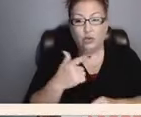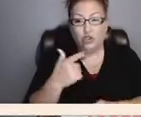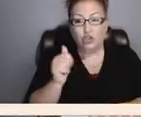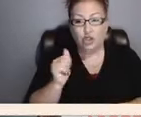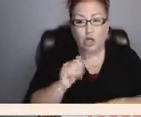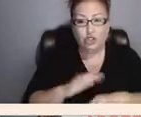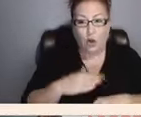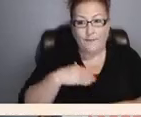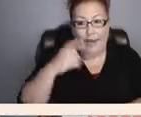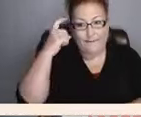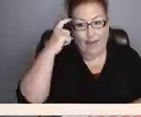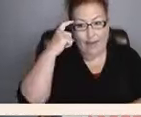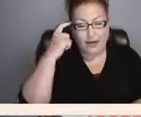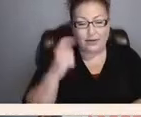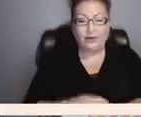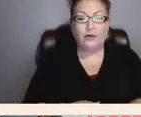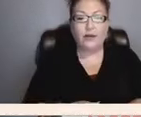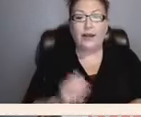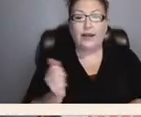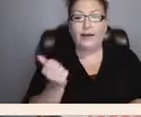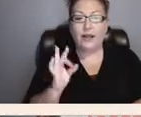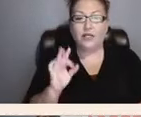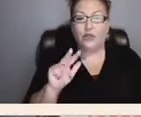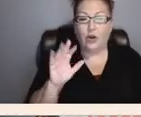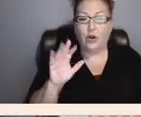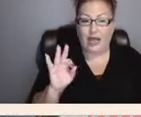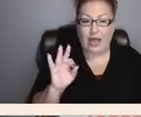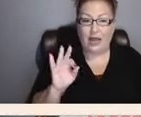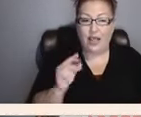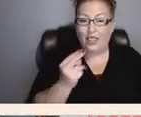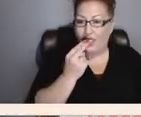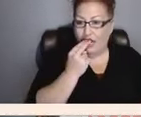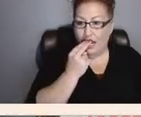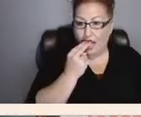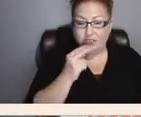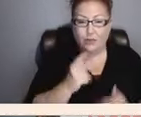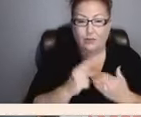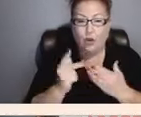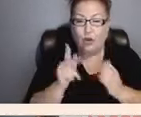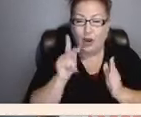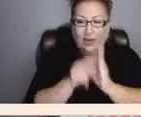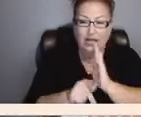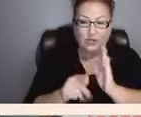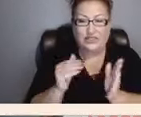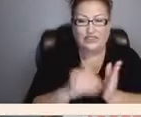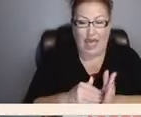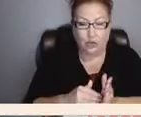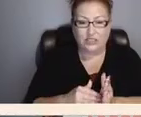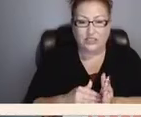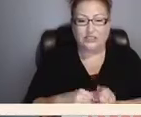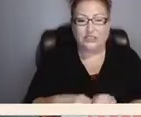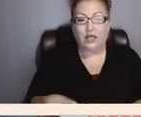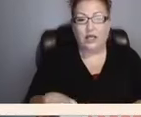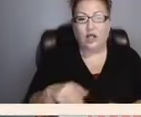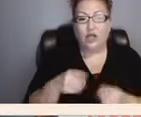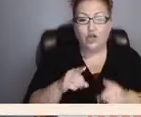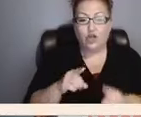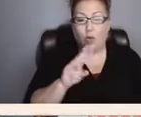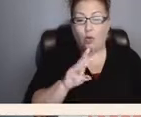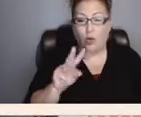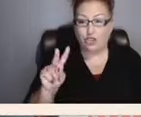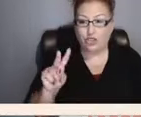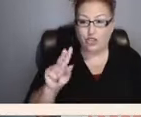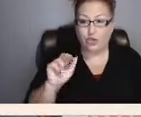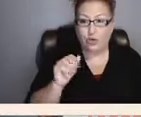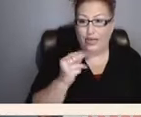In 1939, the Nazi program kills thousands. During the height of World War II, Adolf Hitler